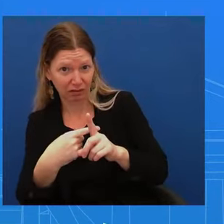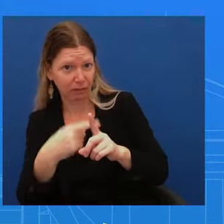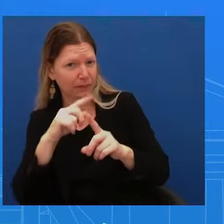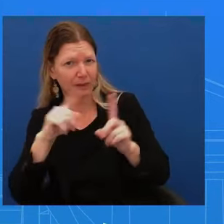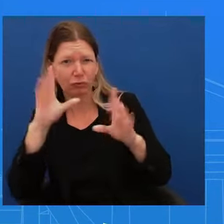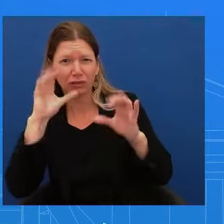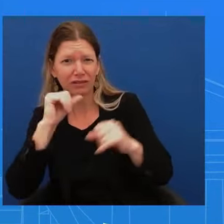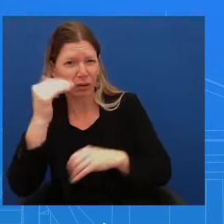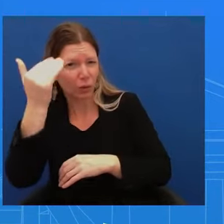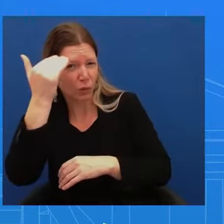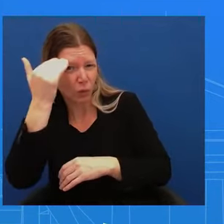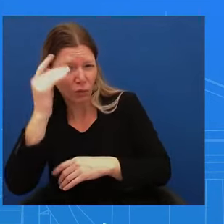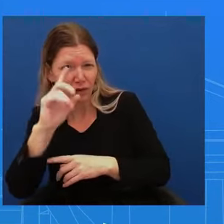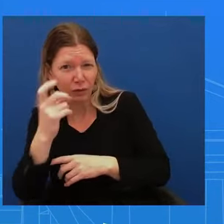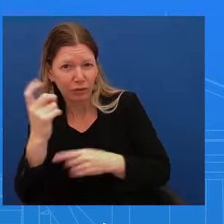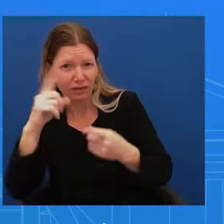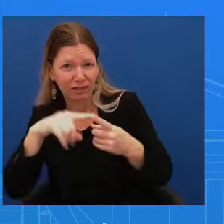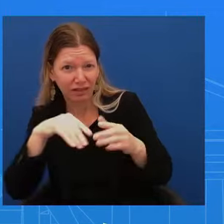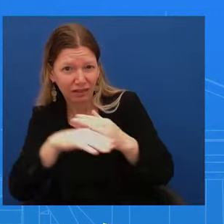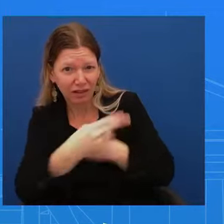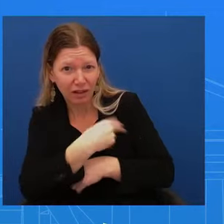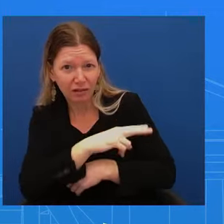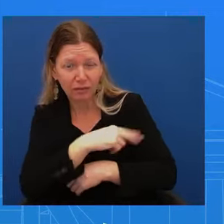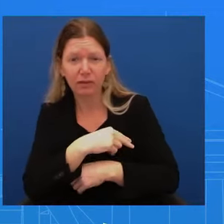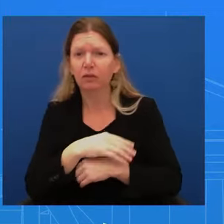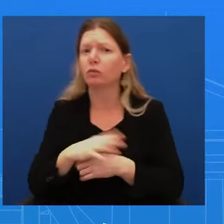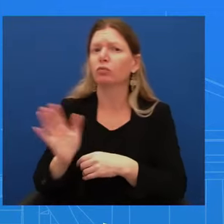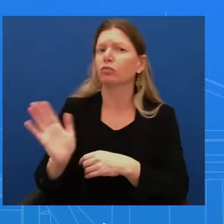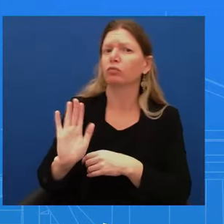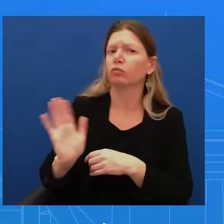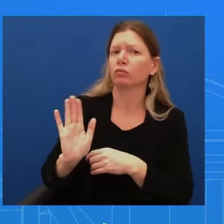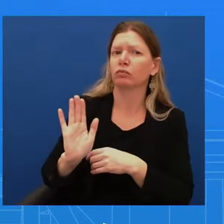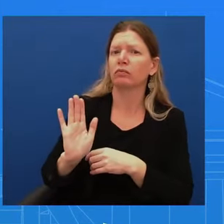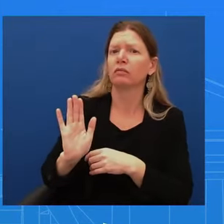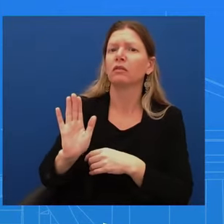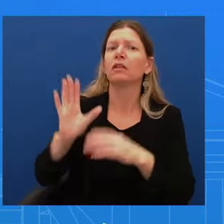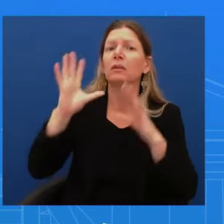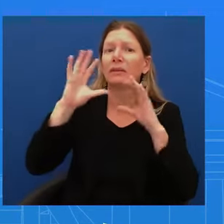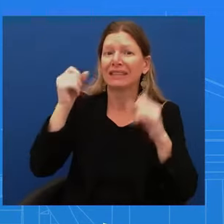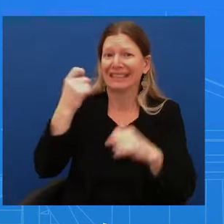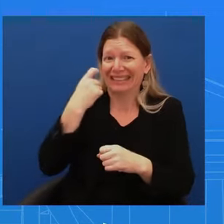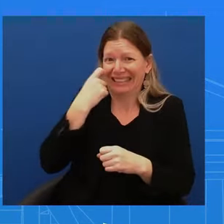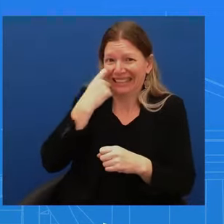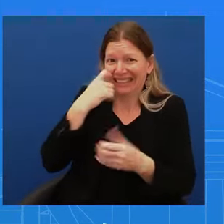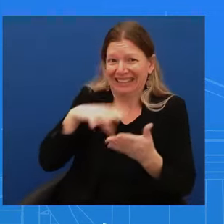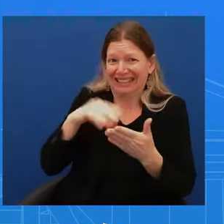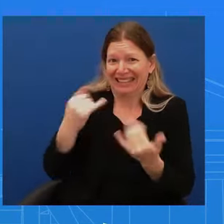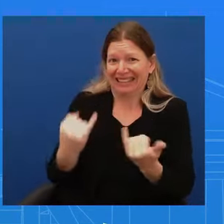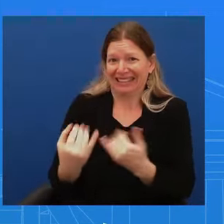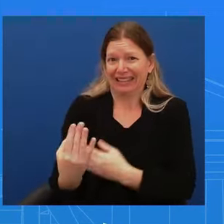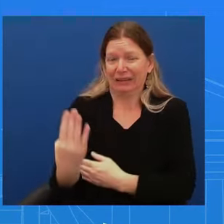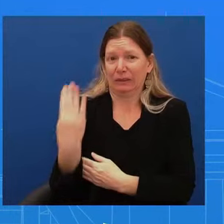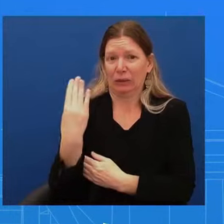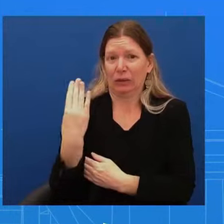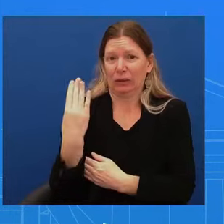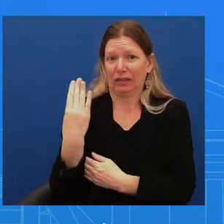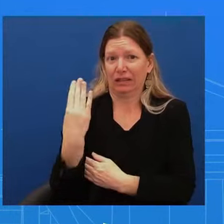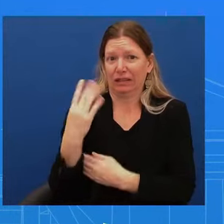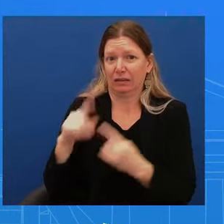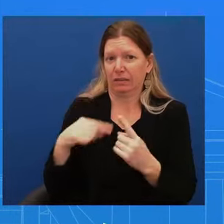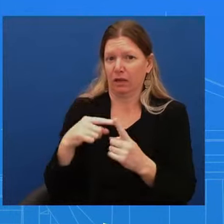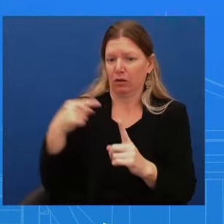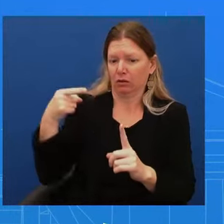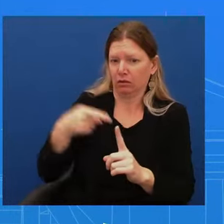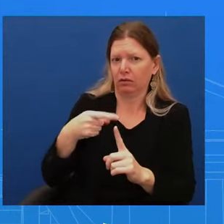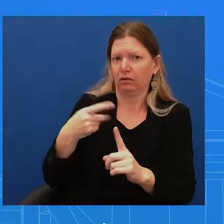was informed, as the admiral just stated, the president was informed today about the prostate cancer. So is there a lack of trust between the Pentagon and the White